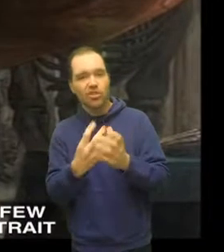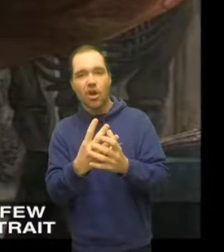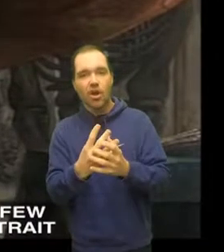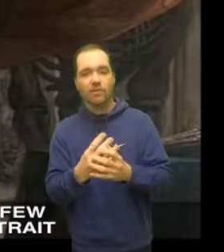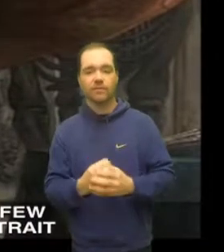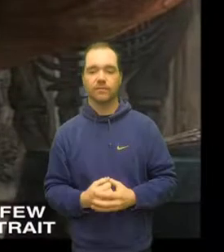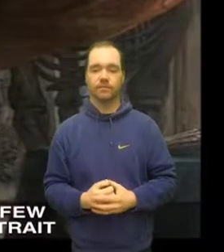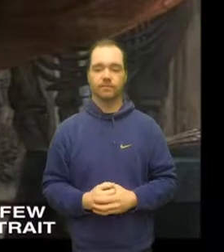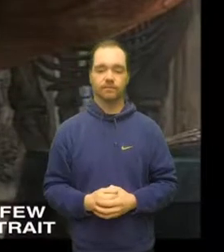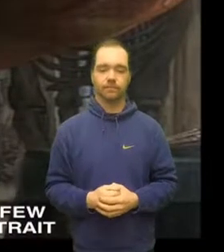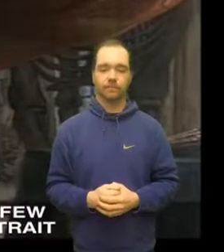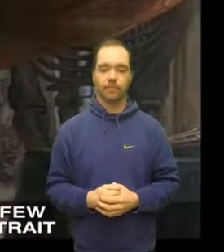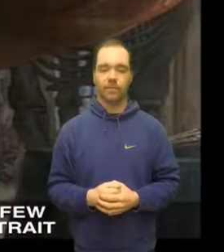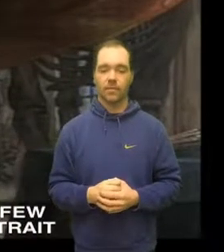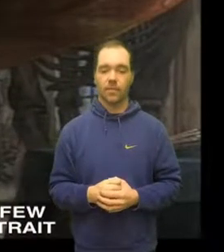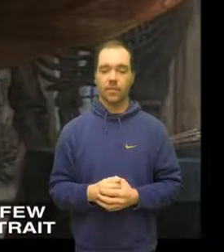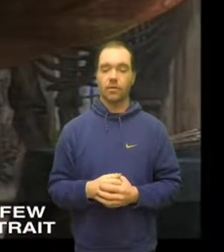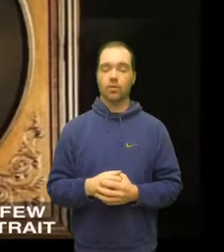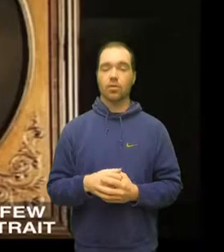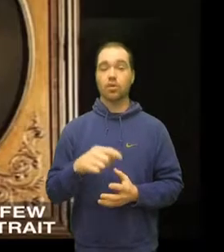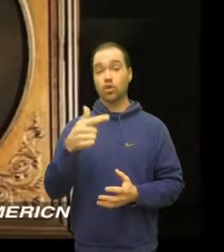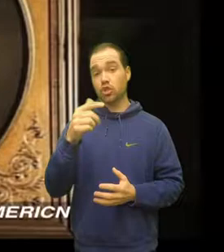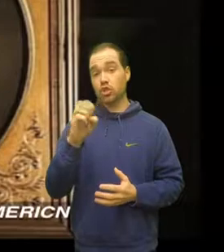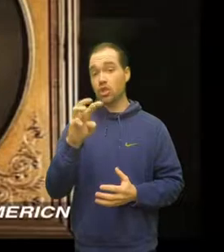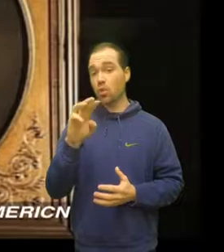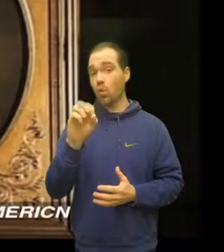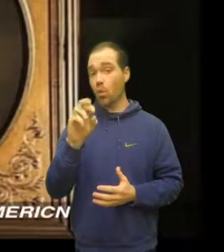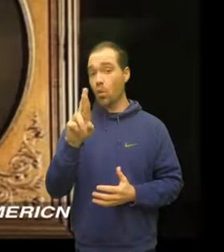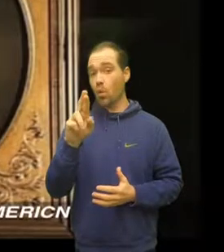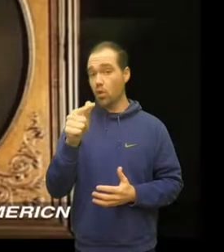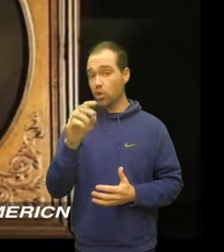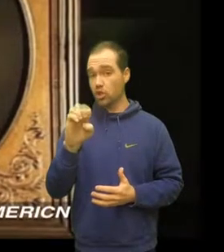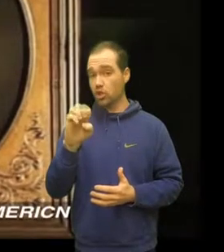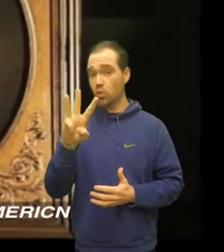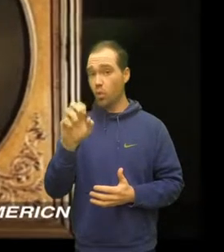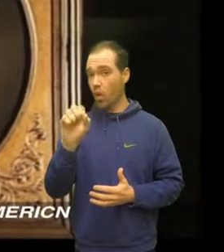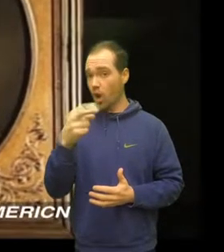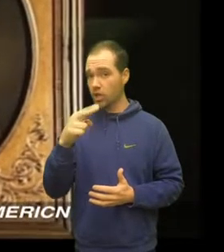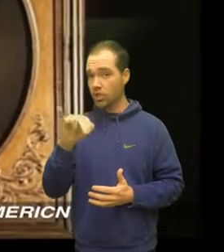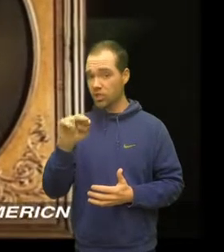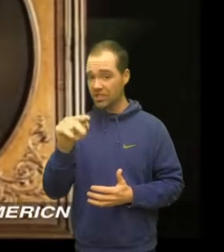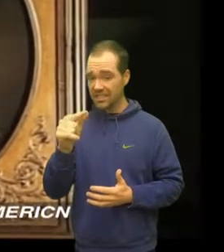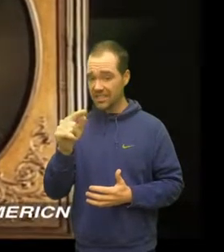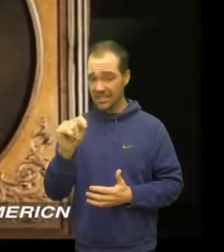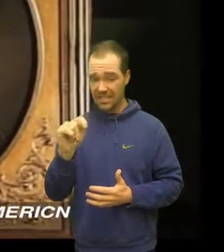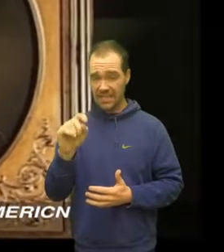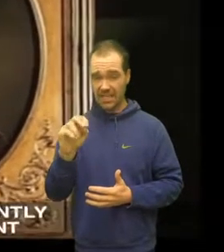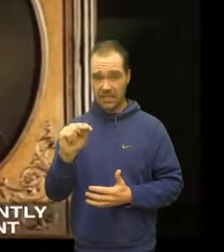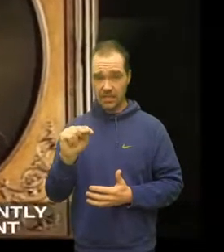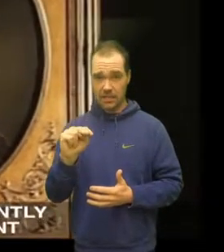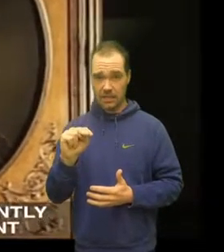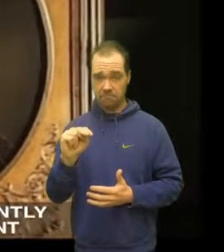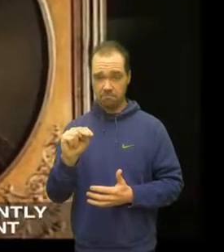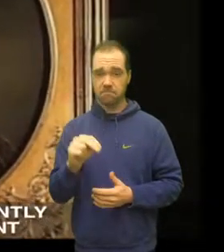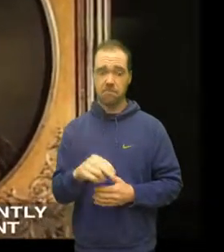He also spends the next few months painting this portrait of the most celebrated American of the day.